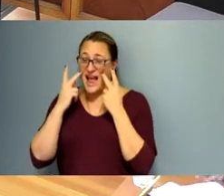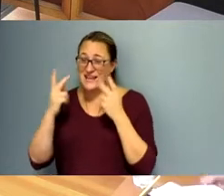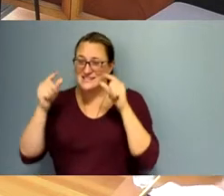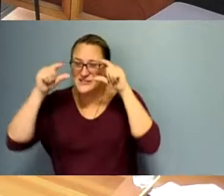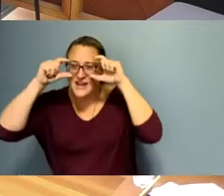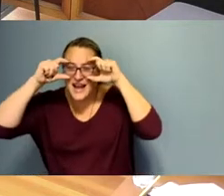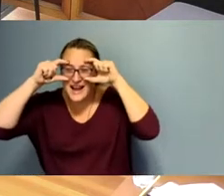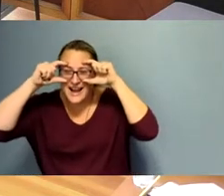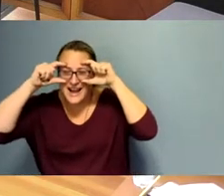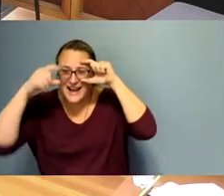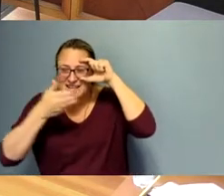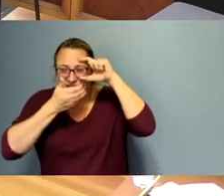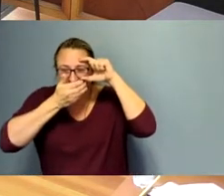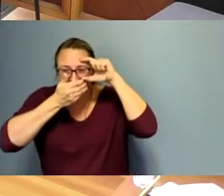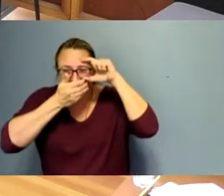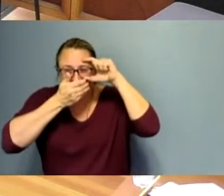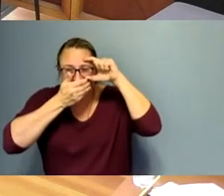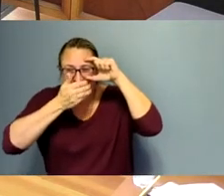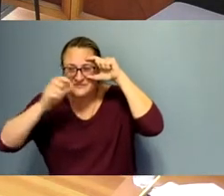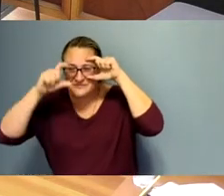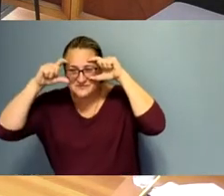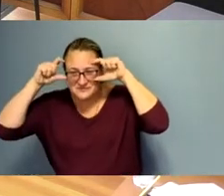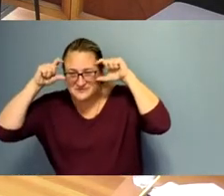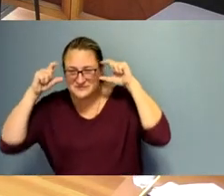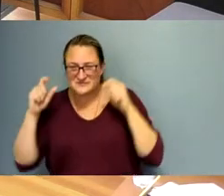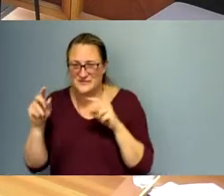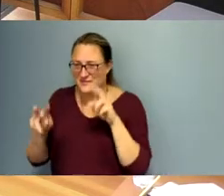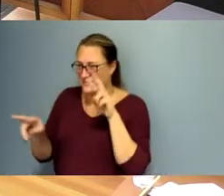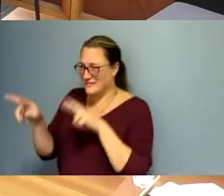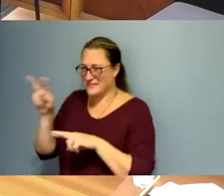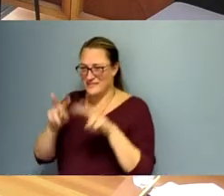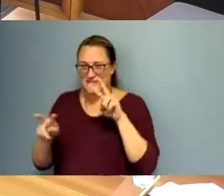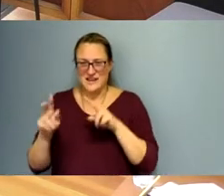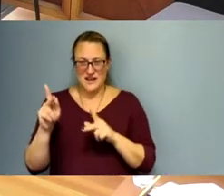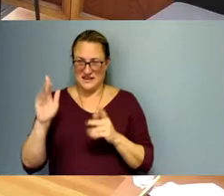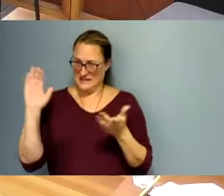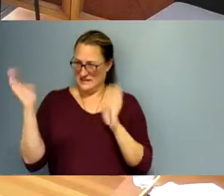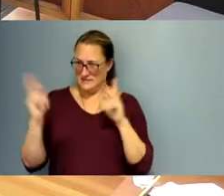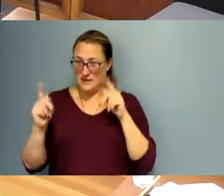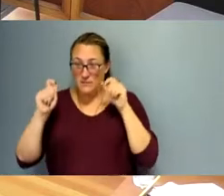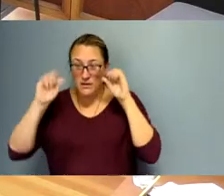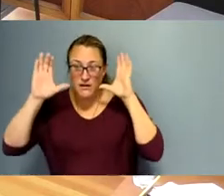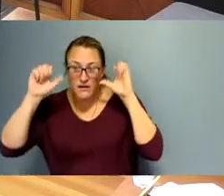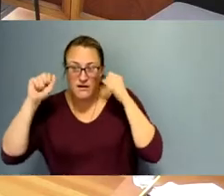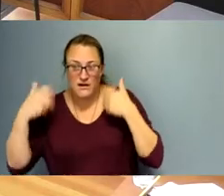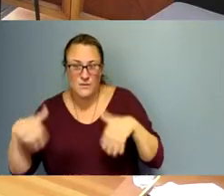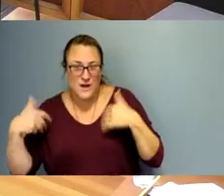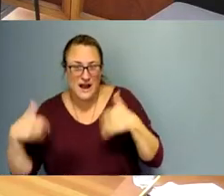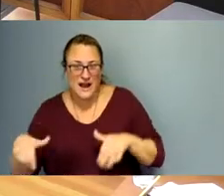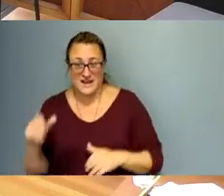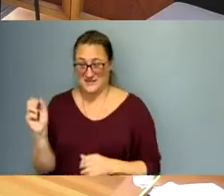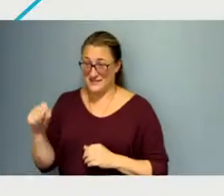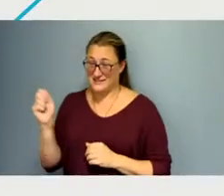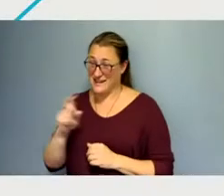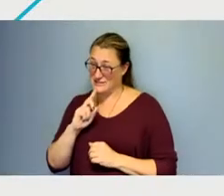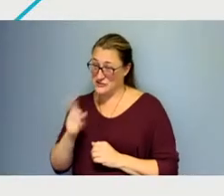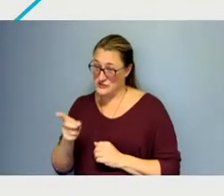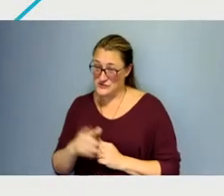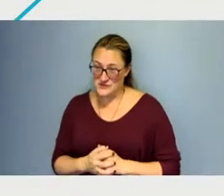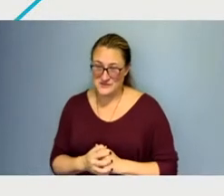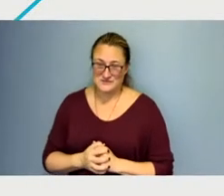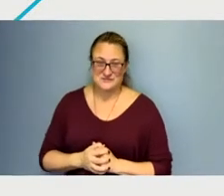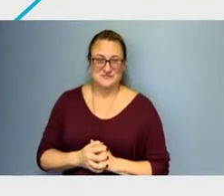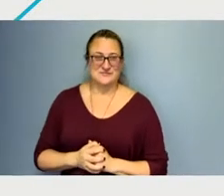So I'm looking over here and I'm feeling a, wow, I didn't know that, right? So I'm excited to share with you. Next screen. And so,